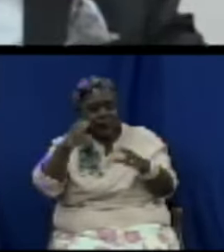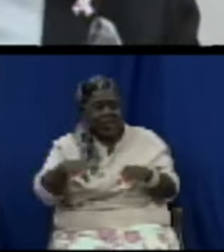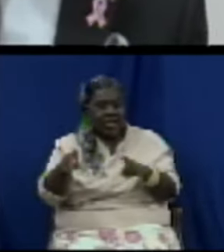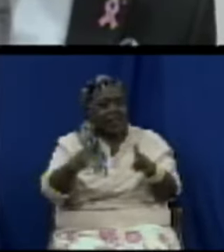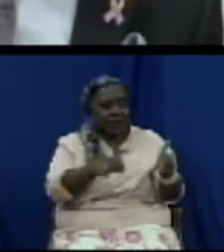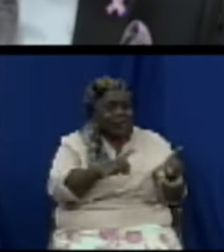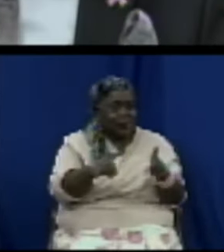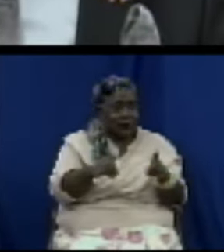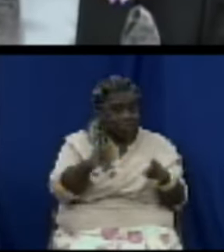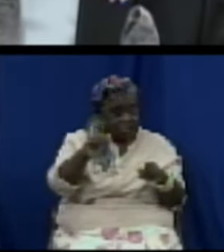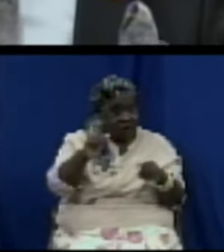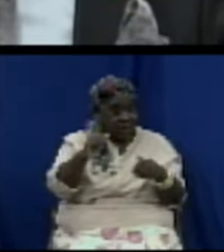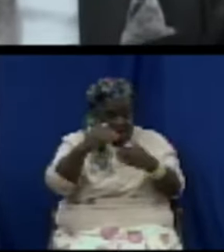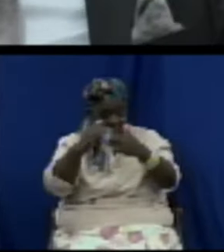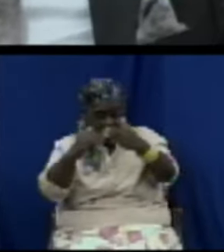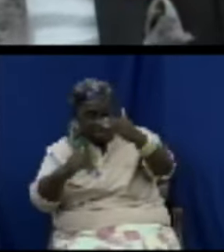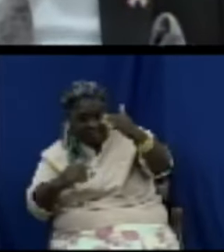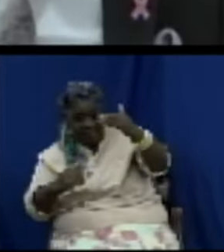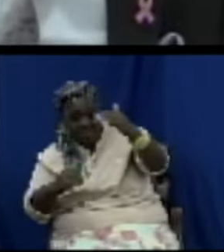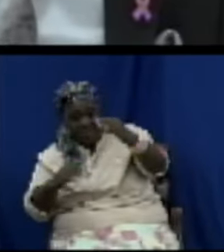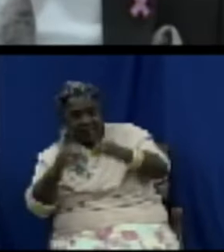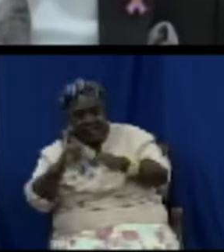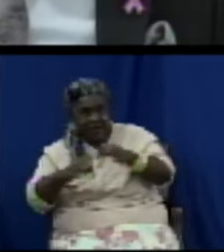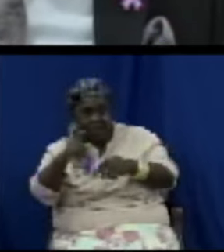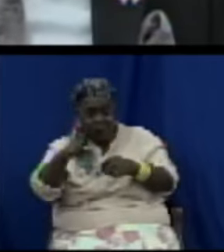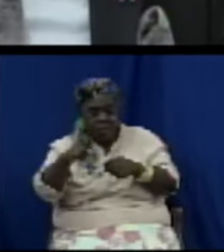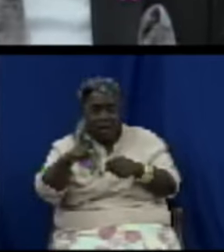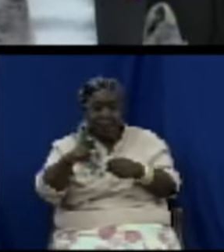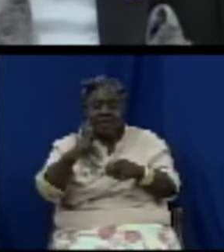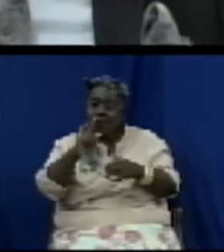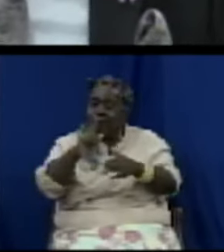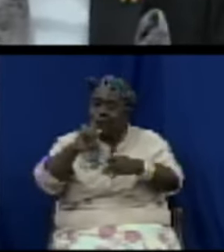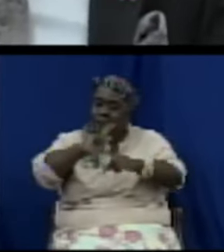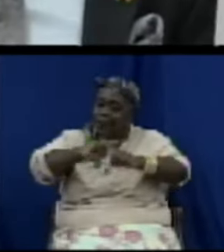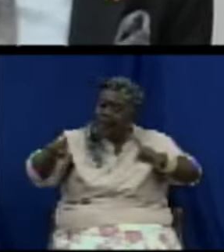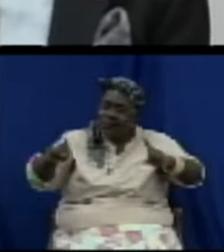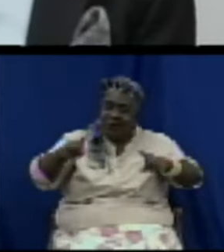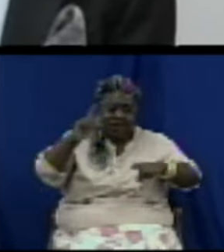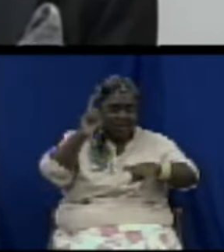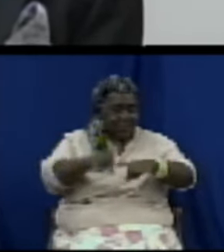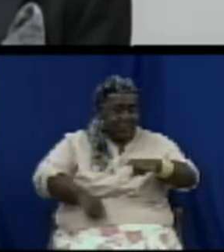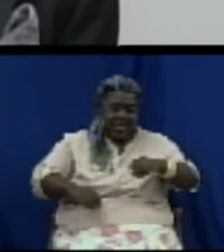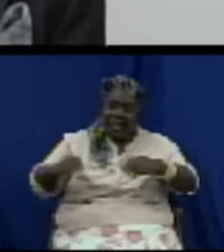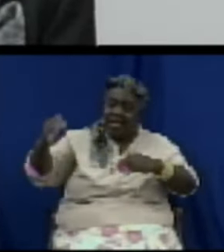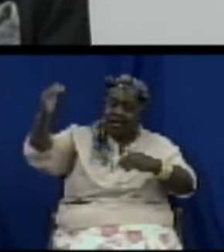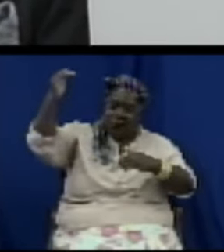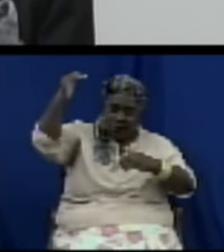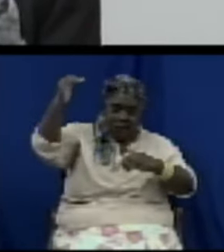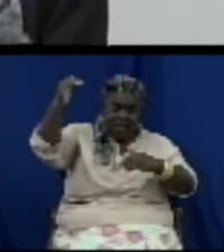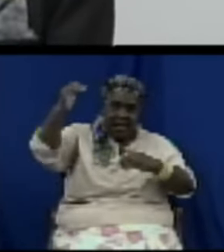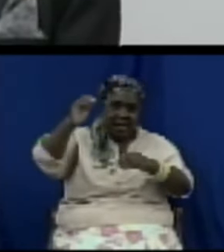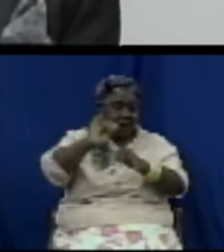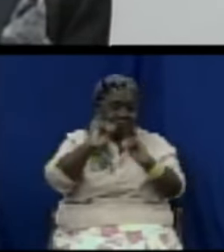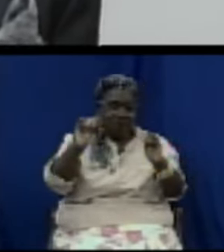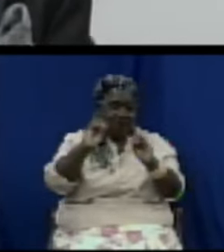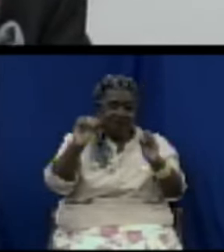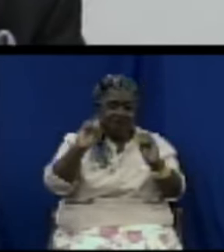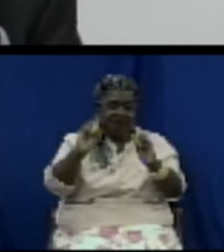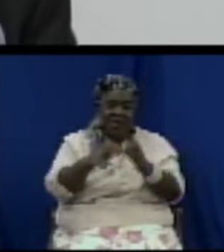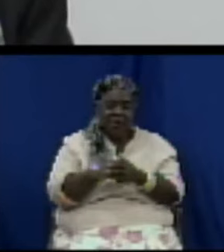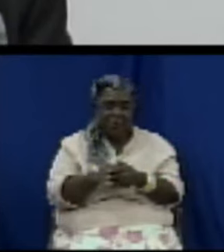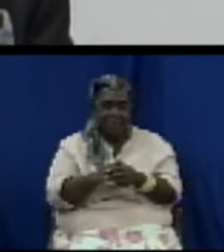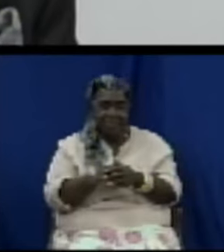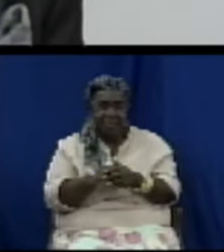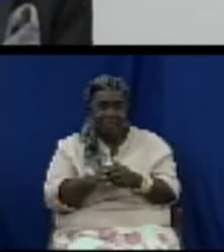go be loner because you're competing with your neighbor next businessman next to you but you can't go above